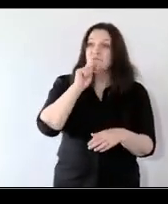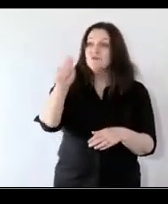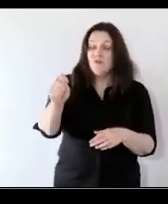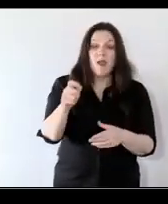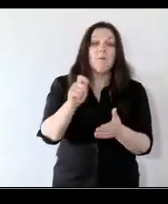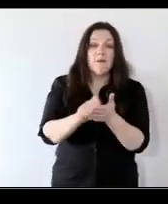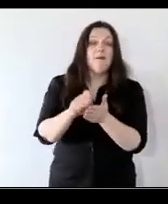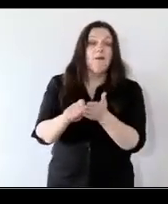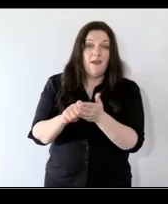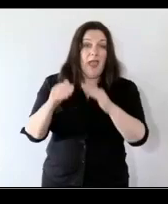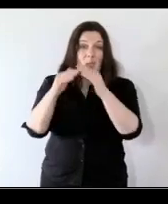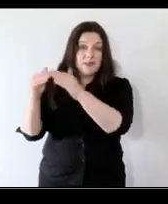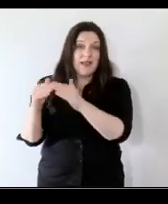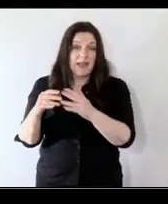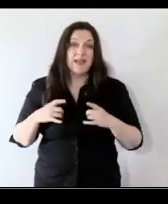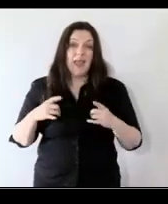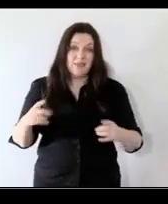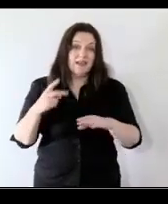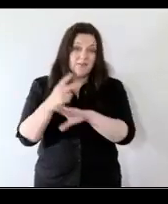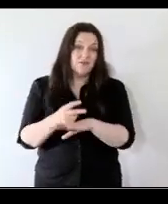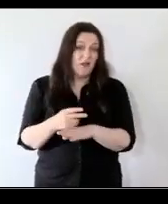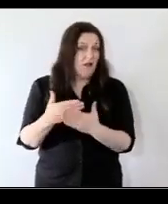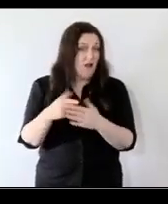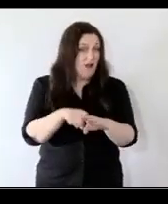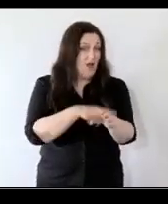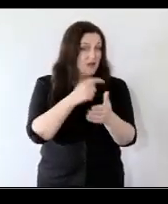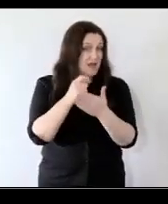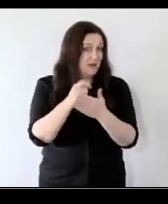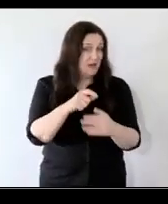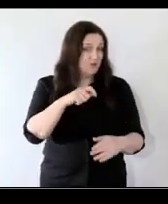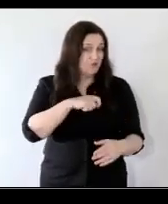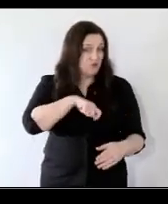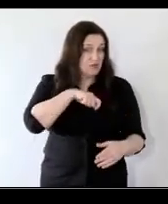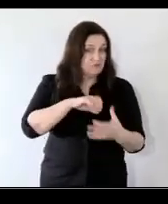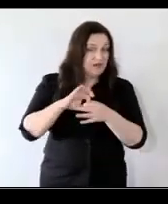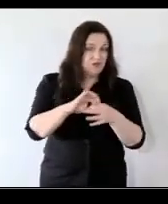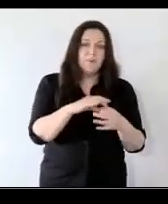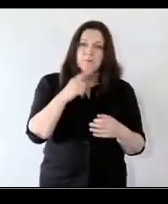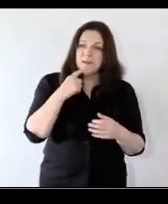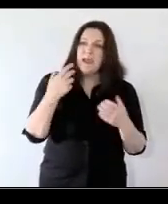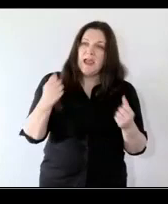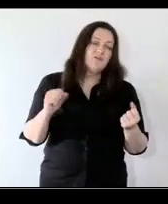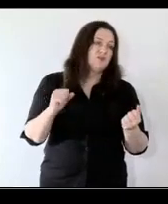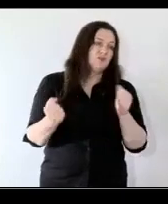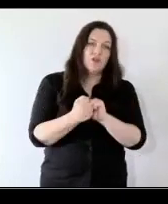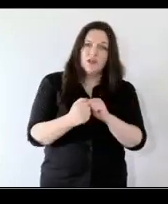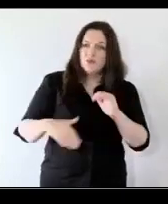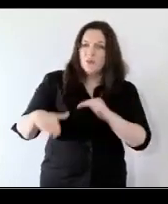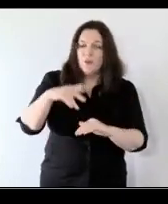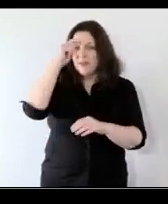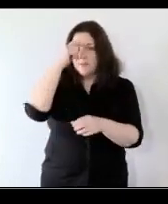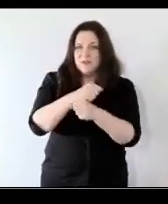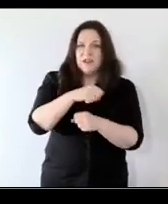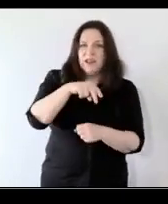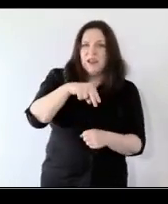a health intervention it takes a long time to build relationships of trust yet reorganization so when we think about nhd